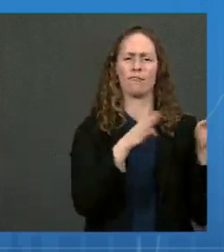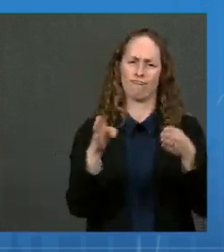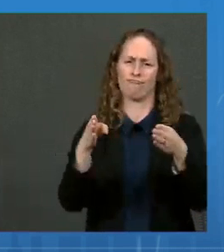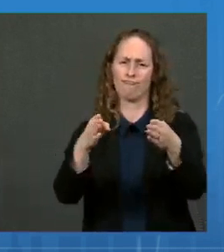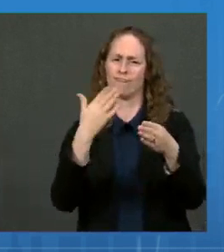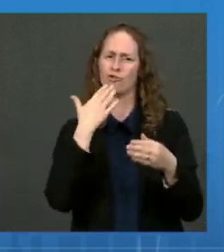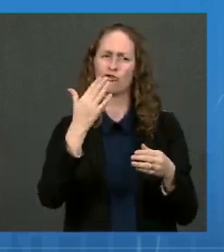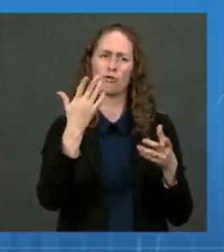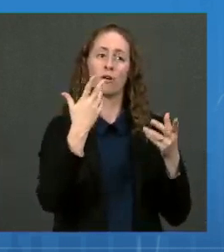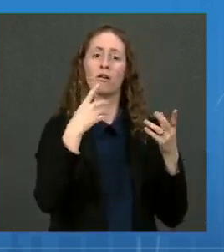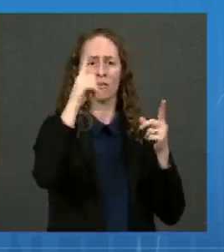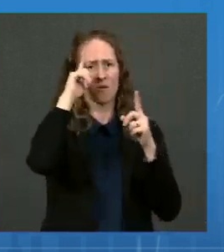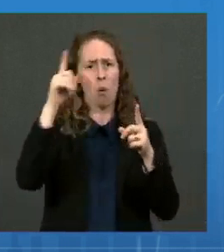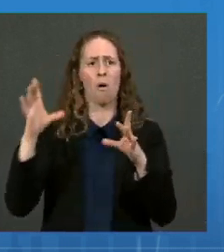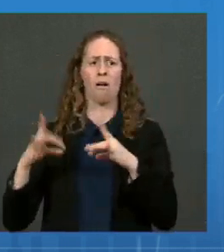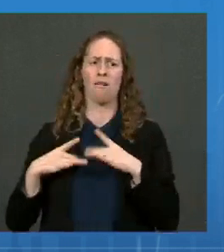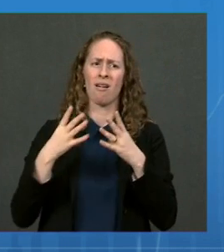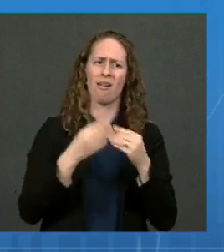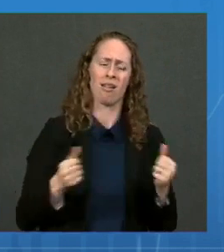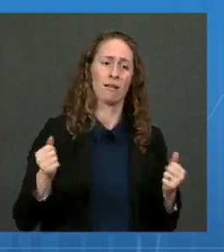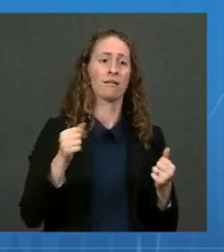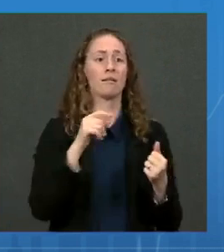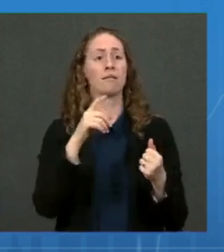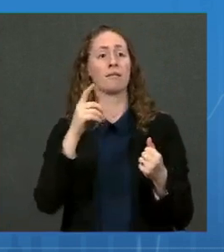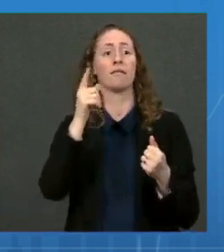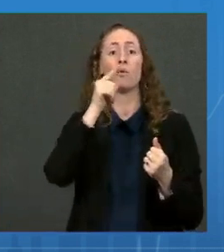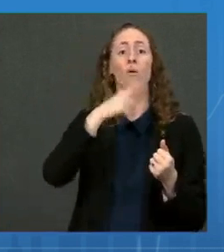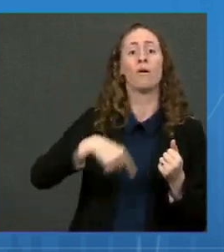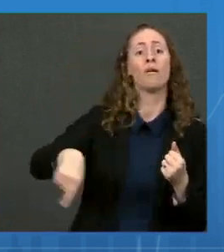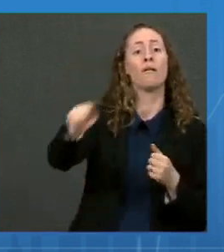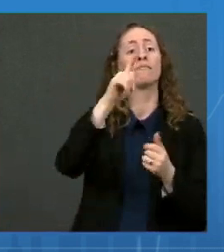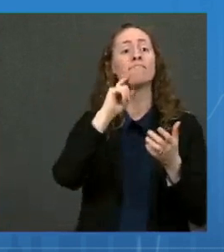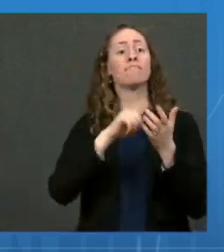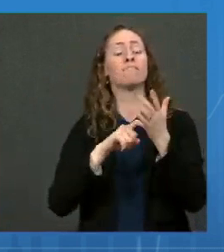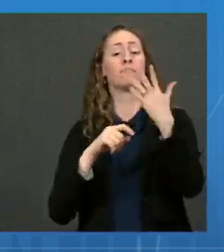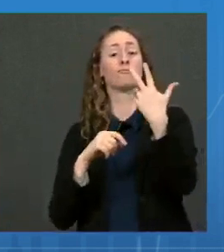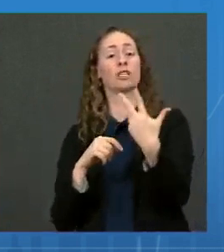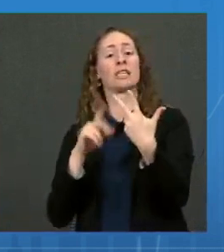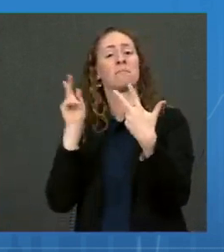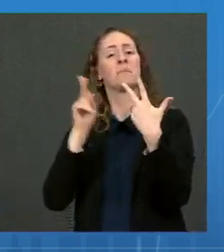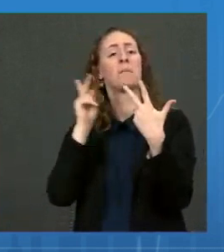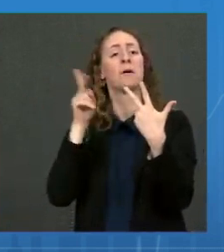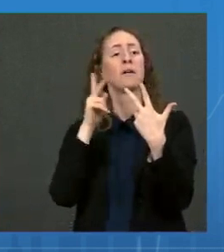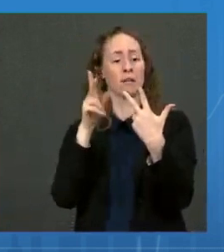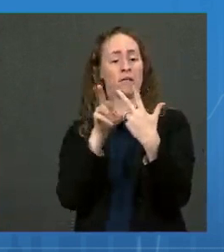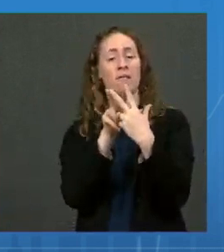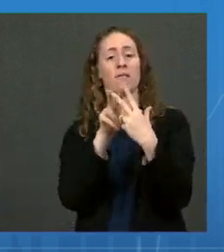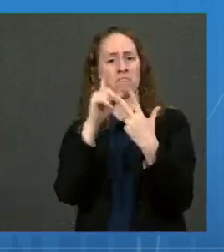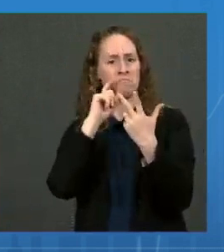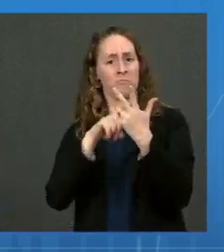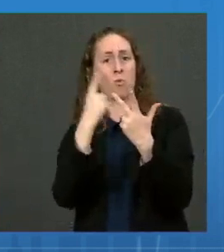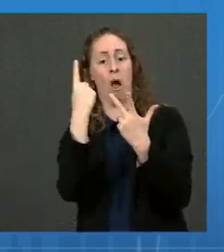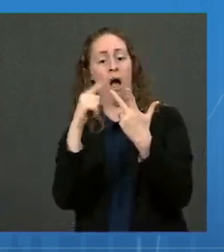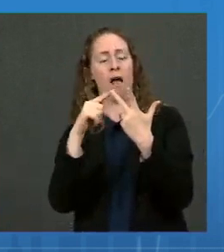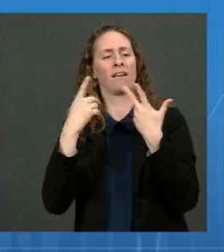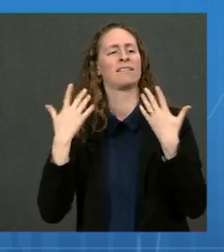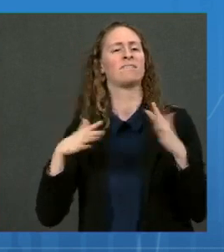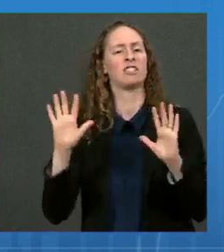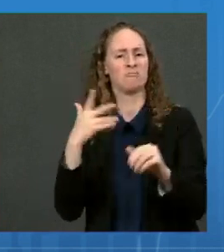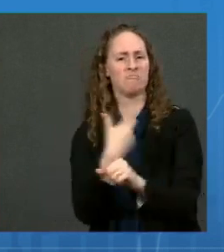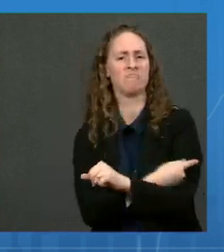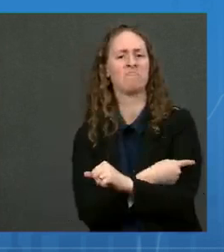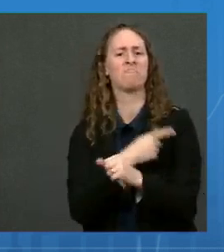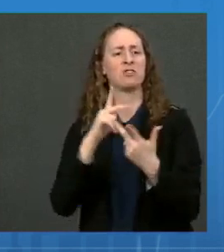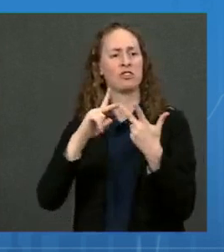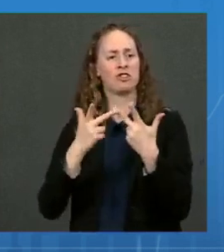eligible individuals, 188 million Americans, are now fully vaccinated, with more